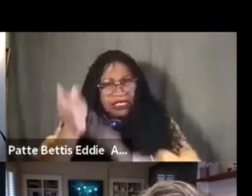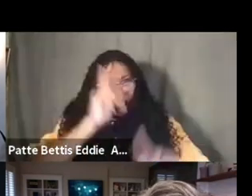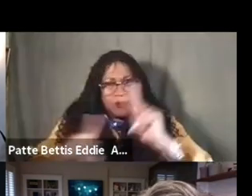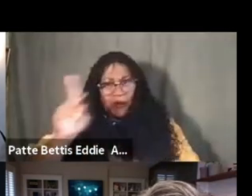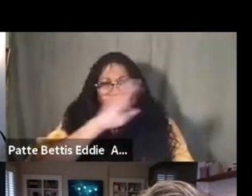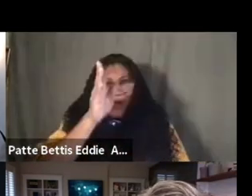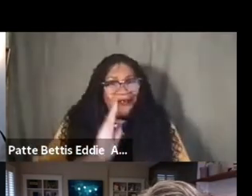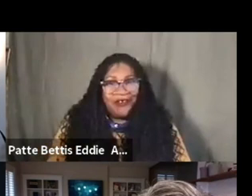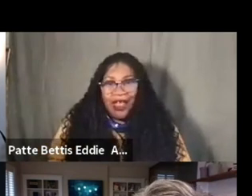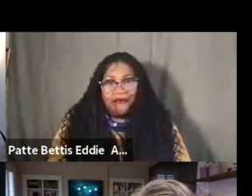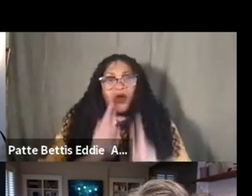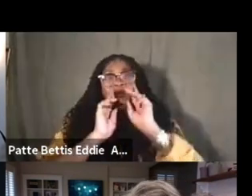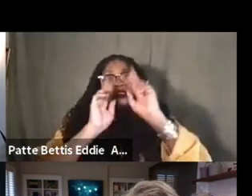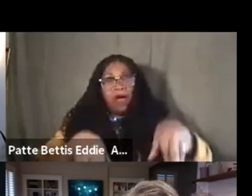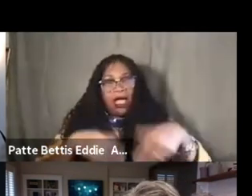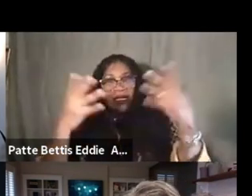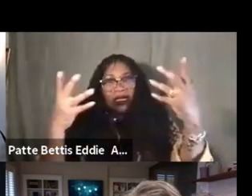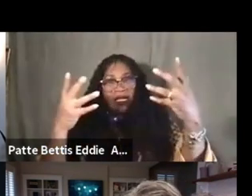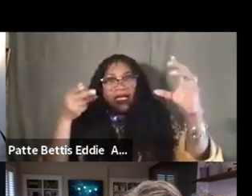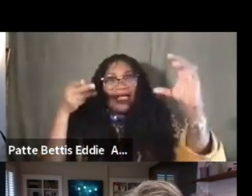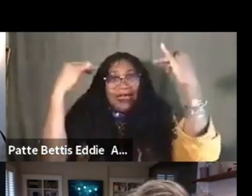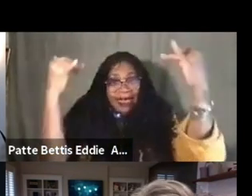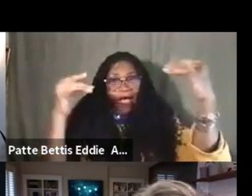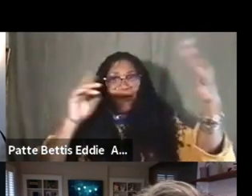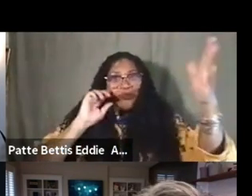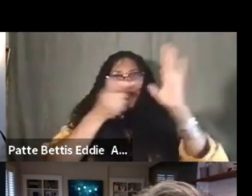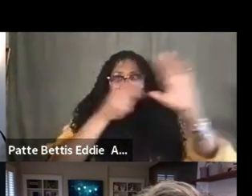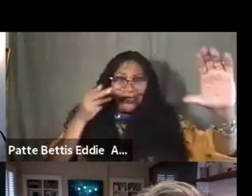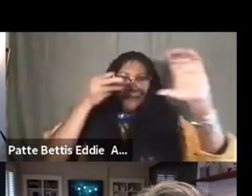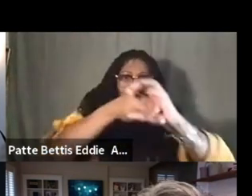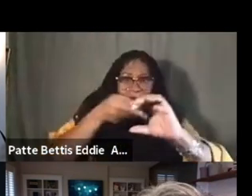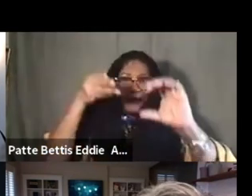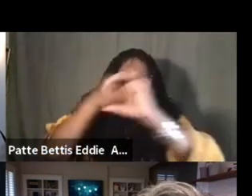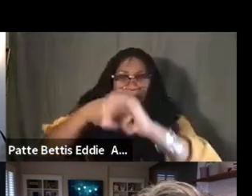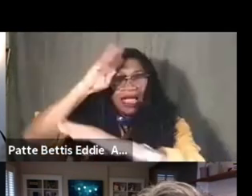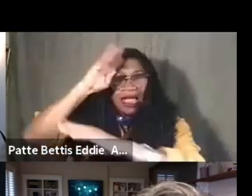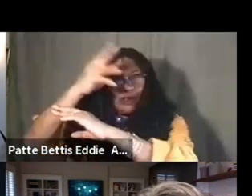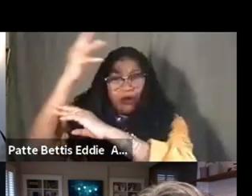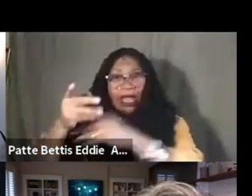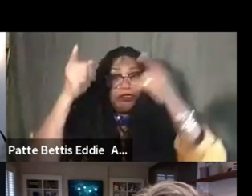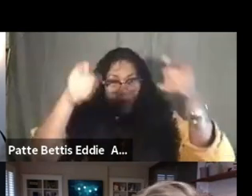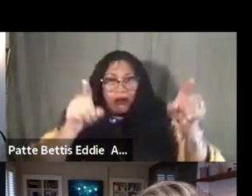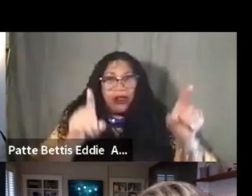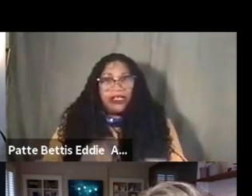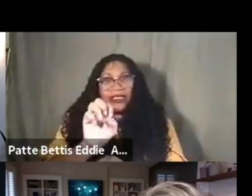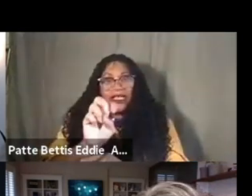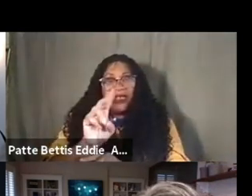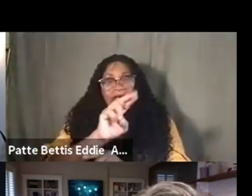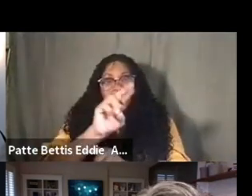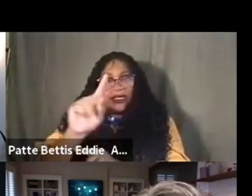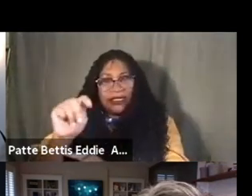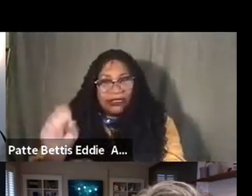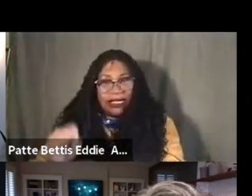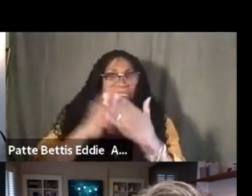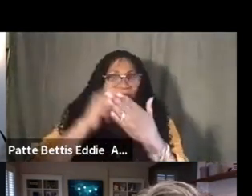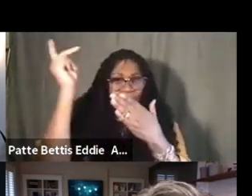the activist community, participating and even venturing to build their own events and programming and putting, you know,